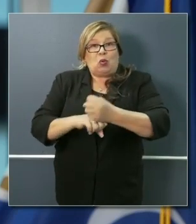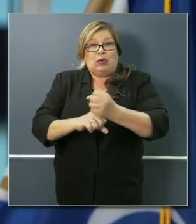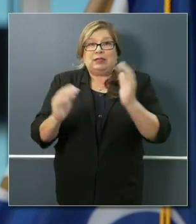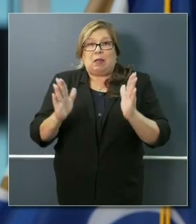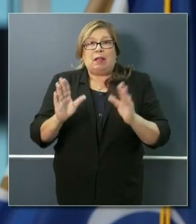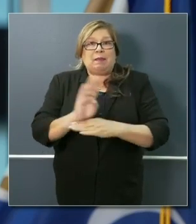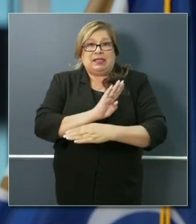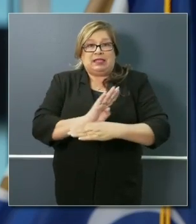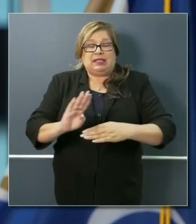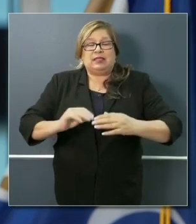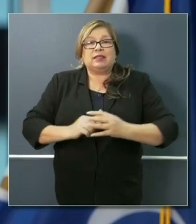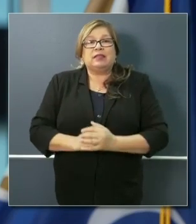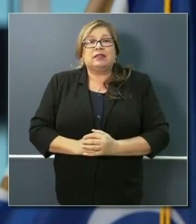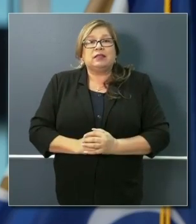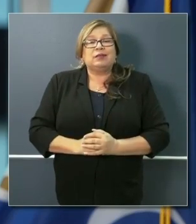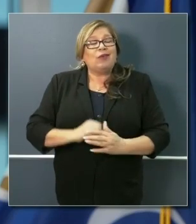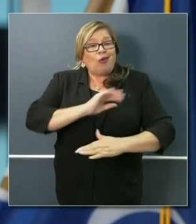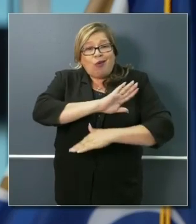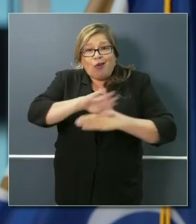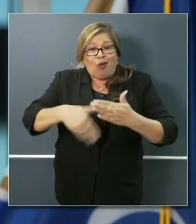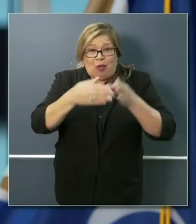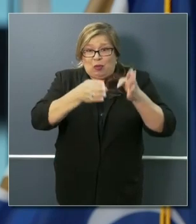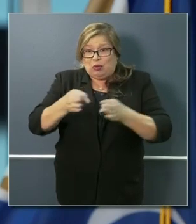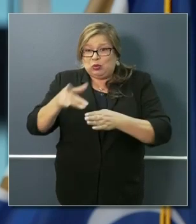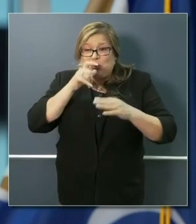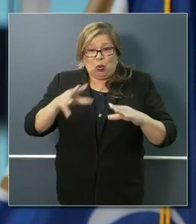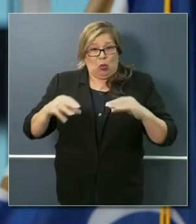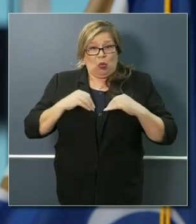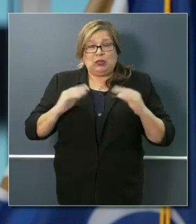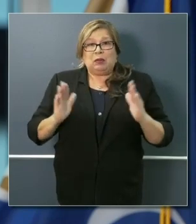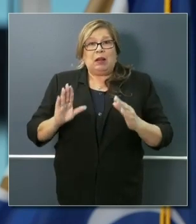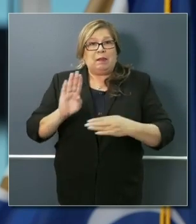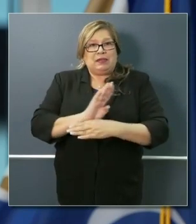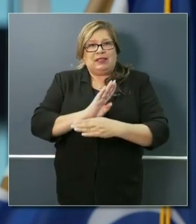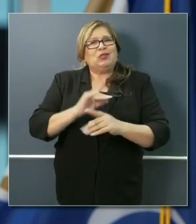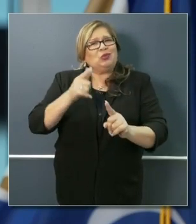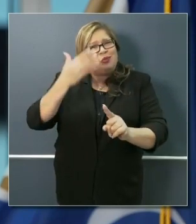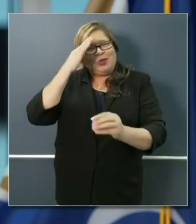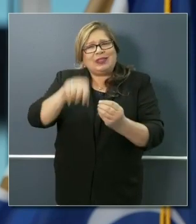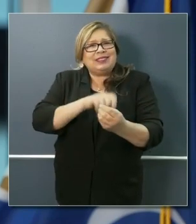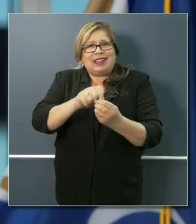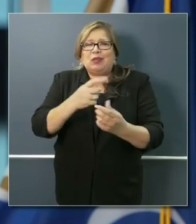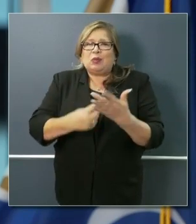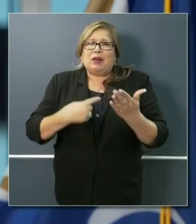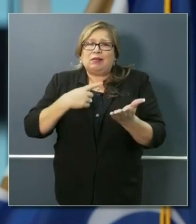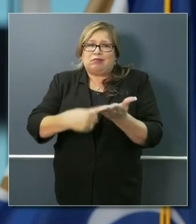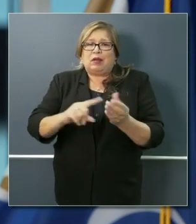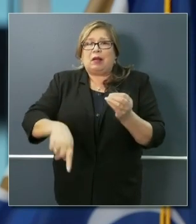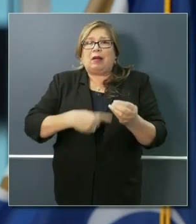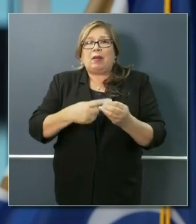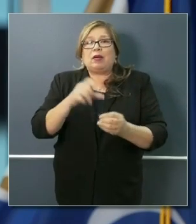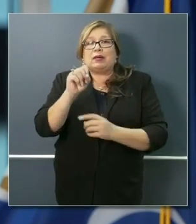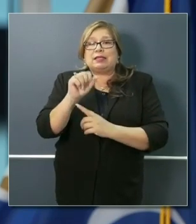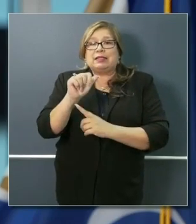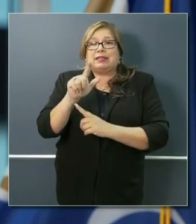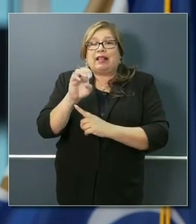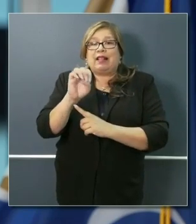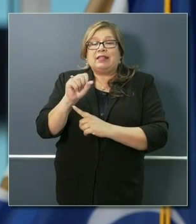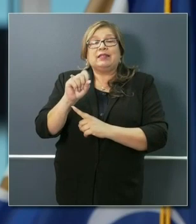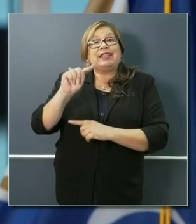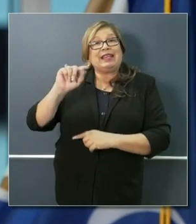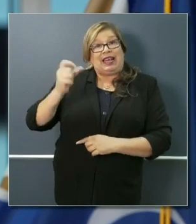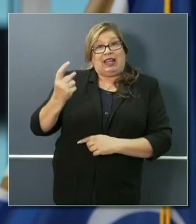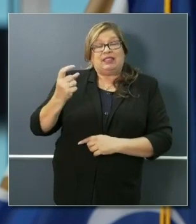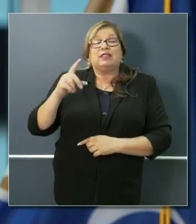Every small business man or woman knows exactly what I'm referencing when it comes to the issue of sales tax. We collect